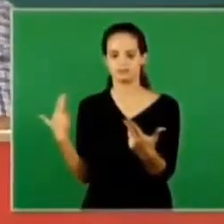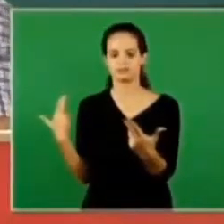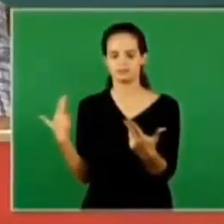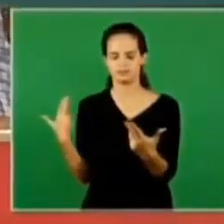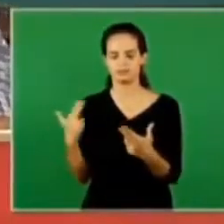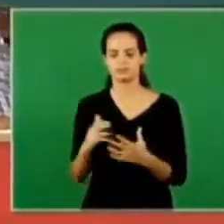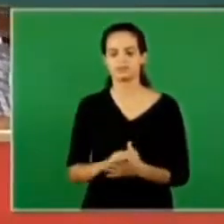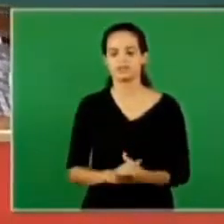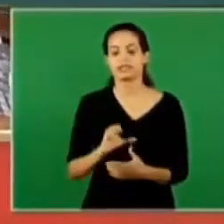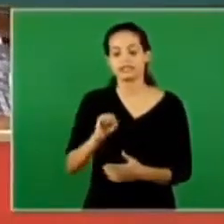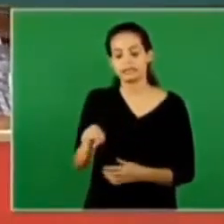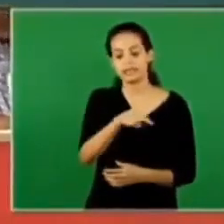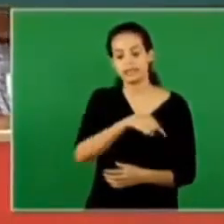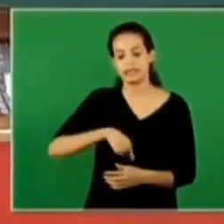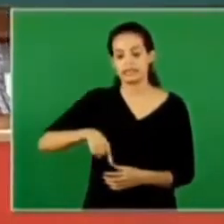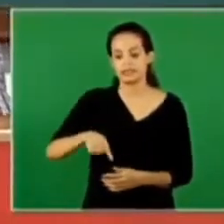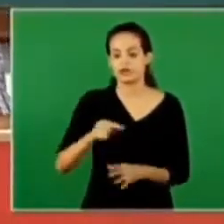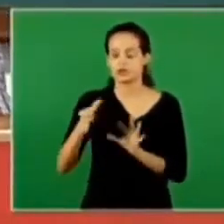we have fellowship